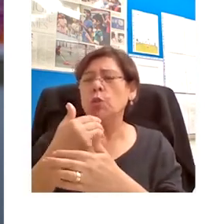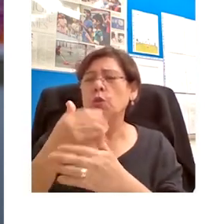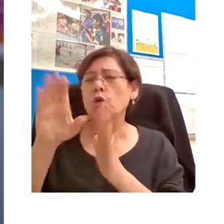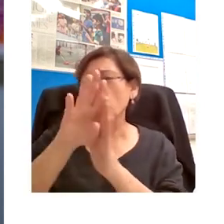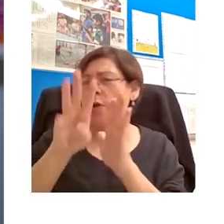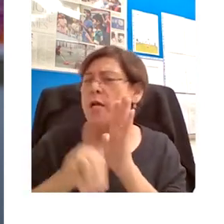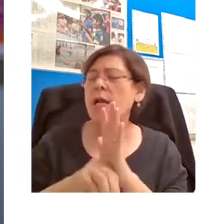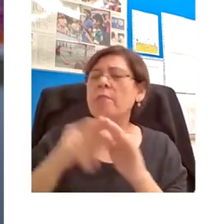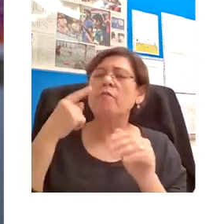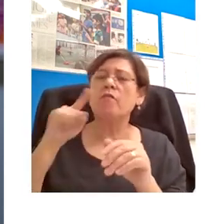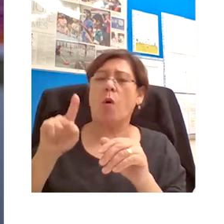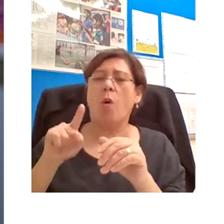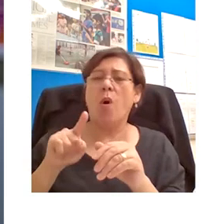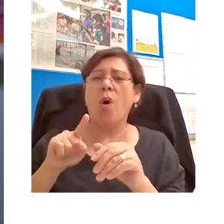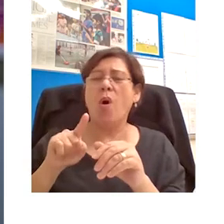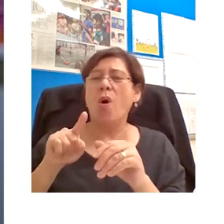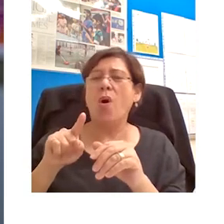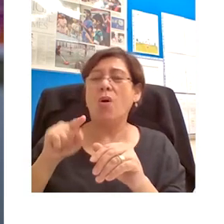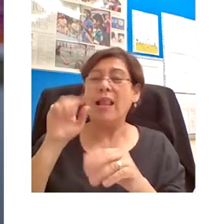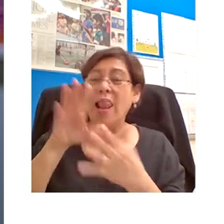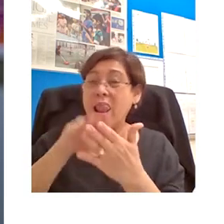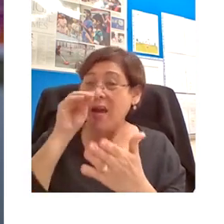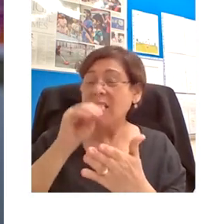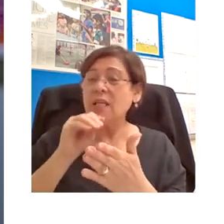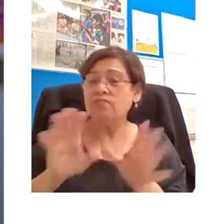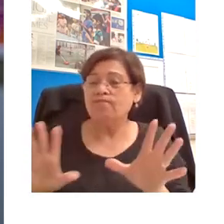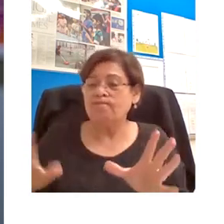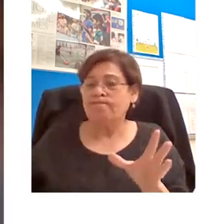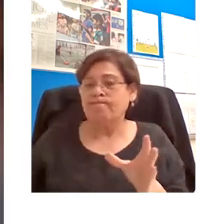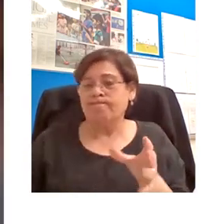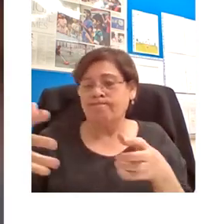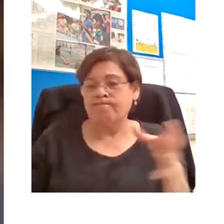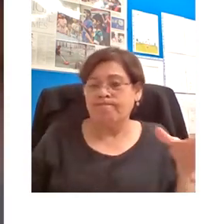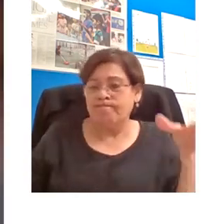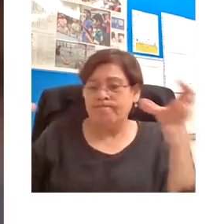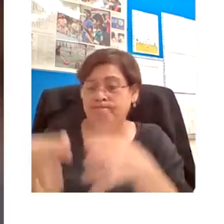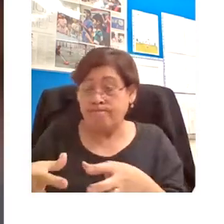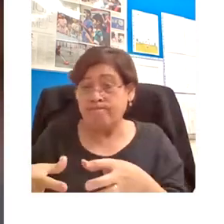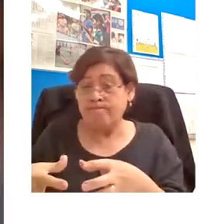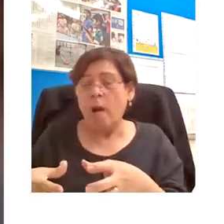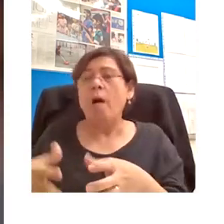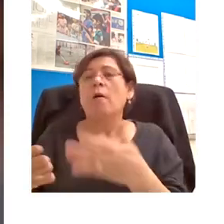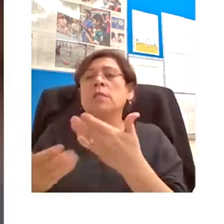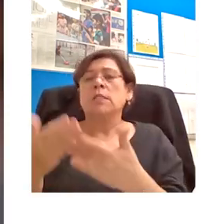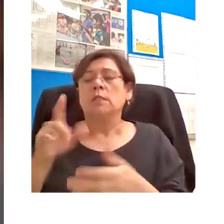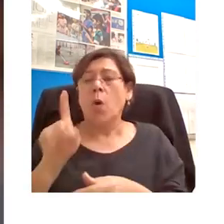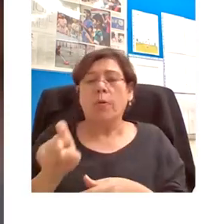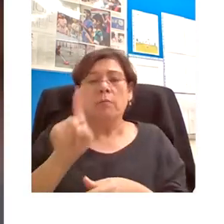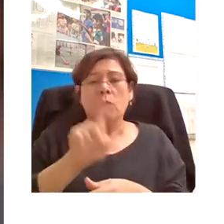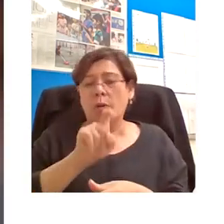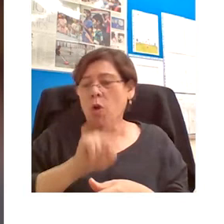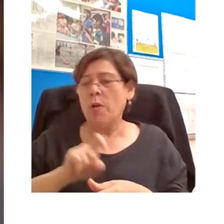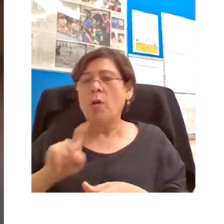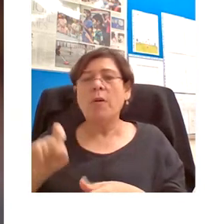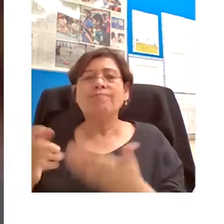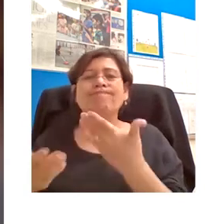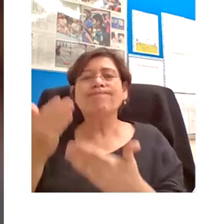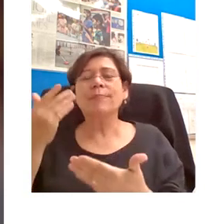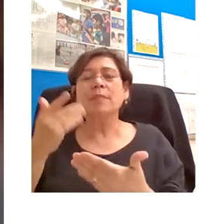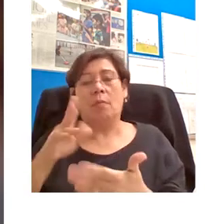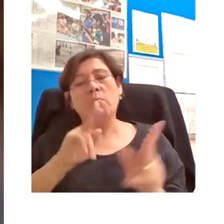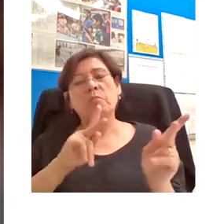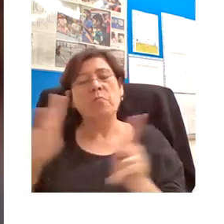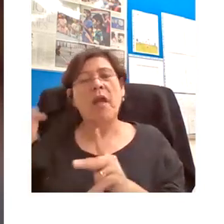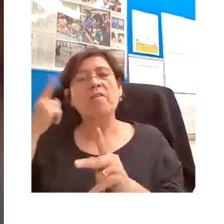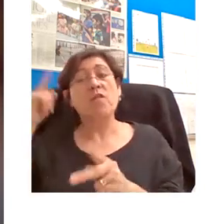package it together in a really coherent way where they always know where they are. It's very useful for them preparing for a